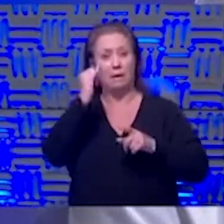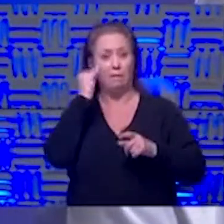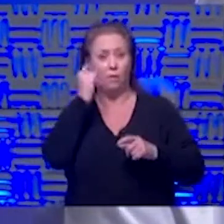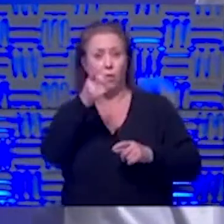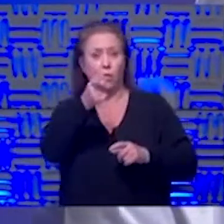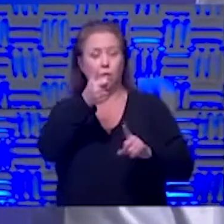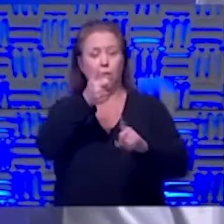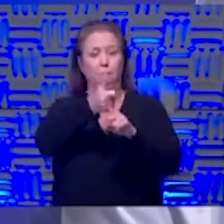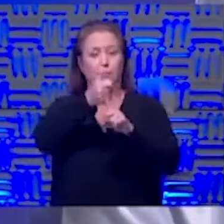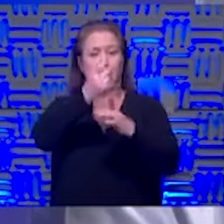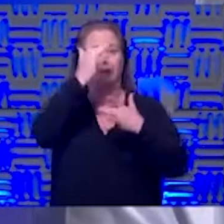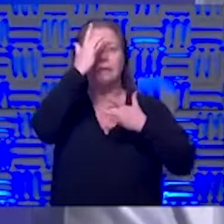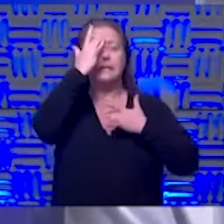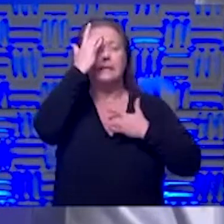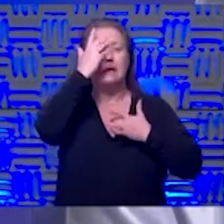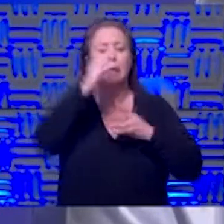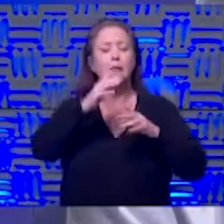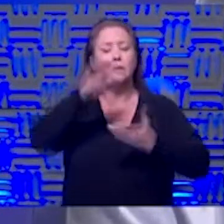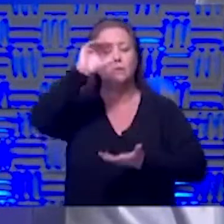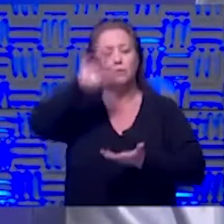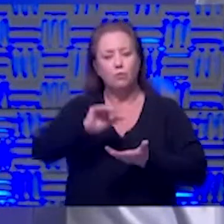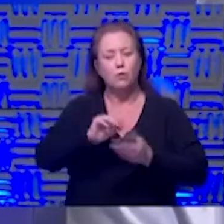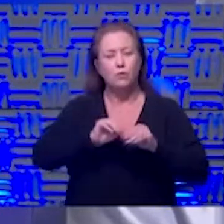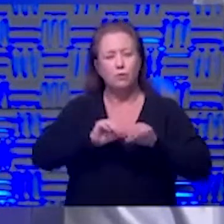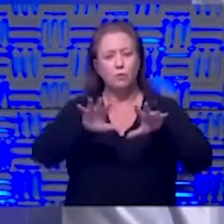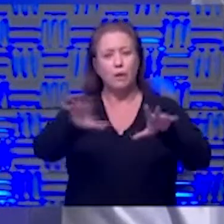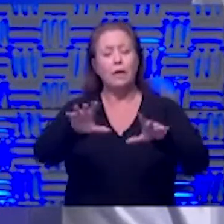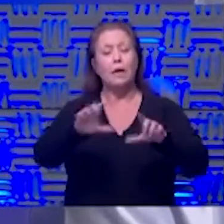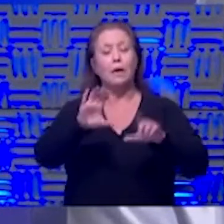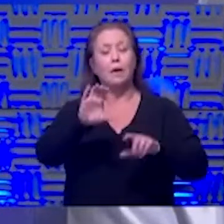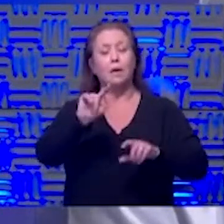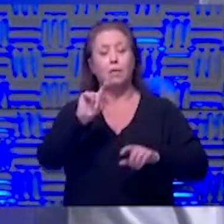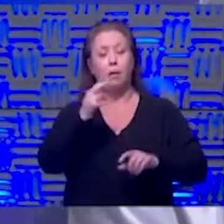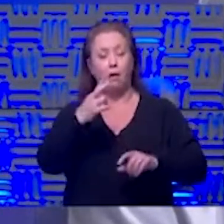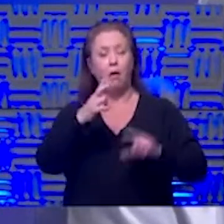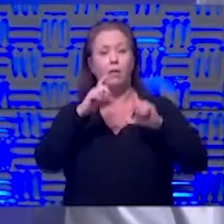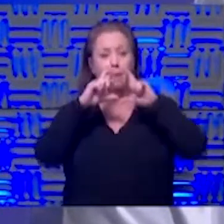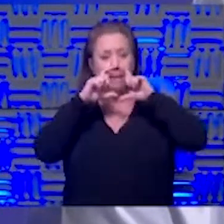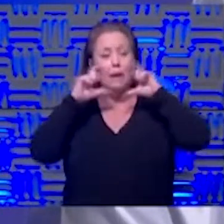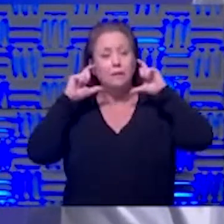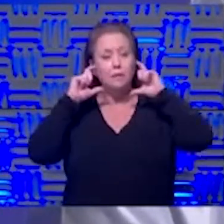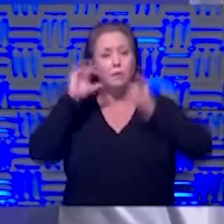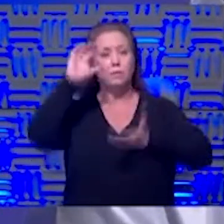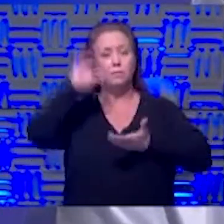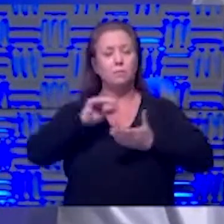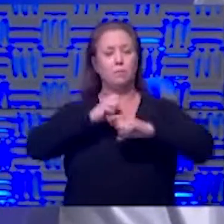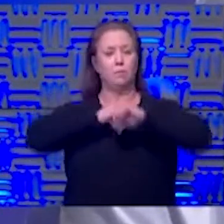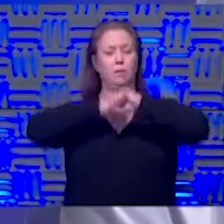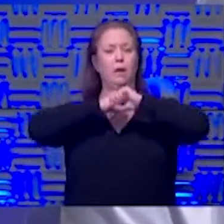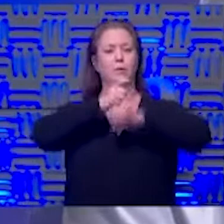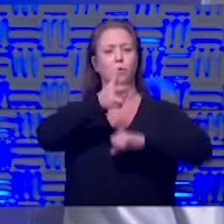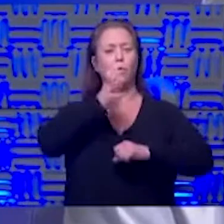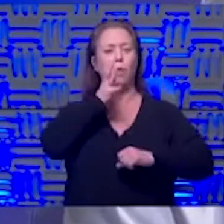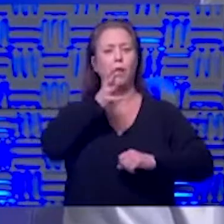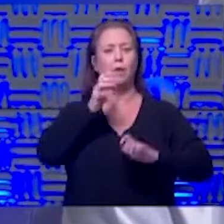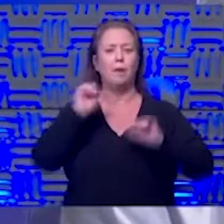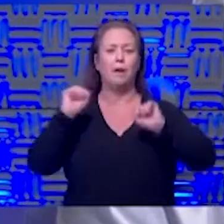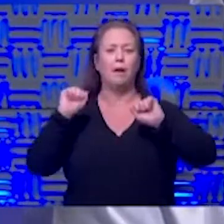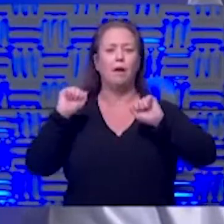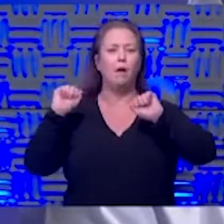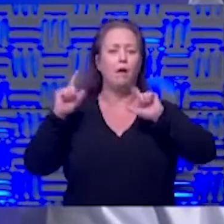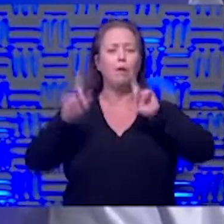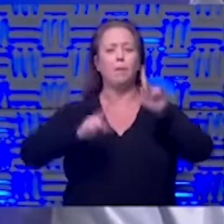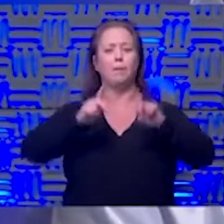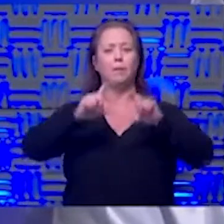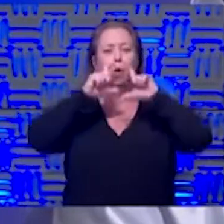decrease your spread now if you're wearing a cloth face mask that could certainly offer some protection but we really need everybody to be wearing the